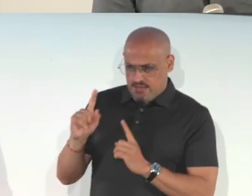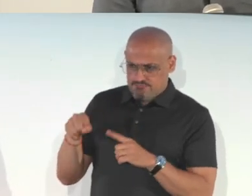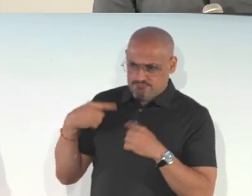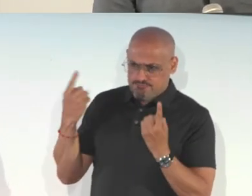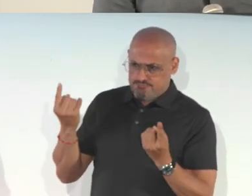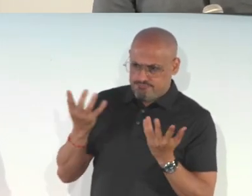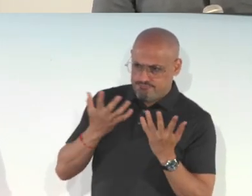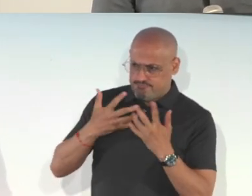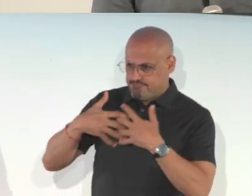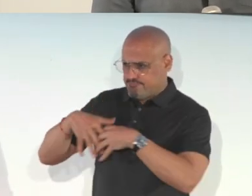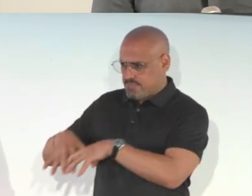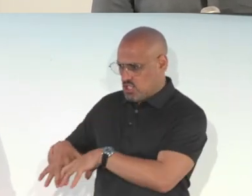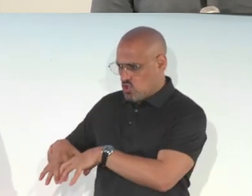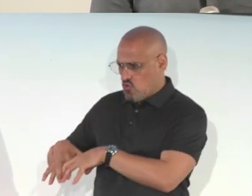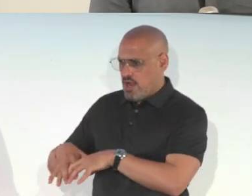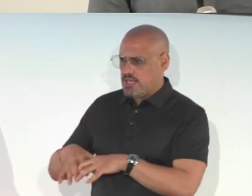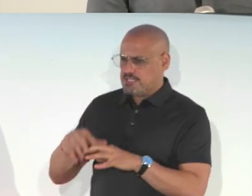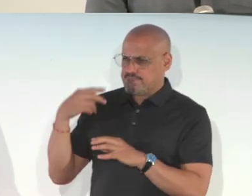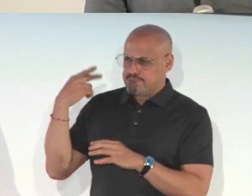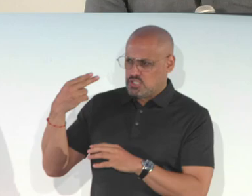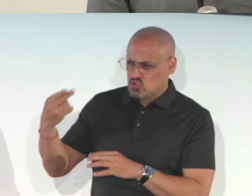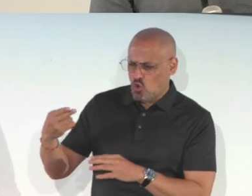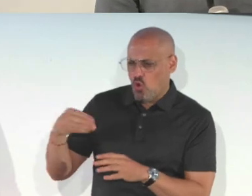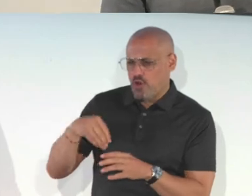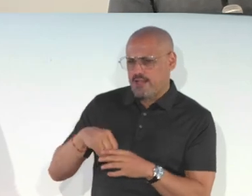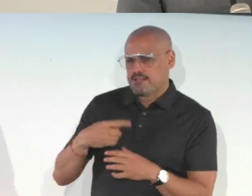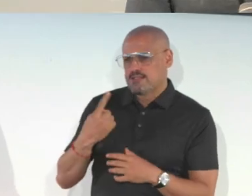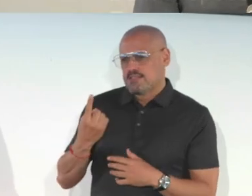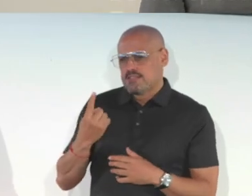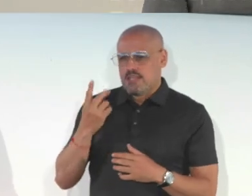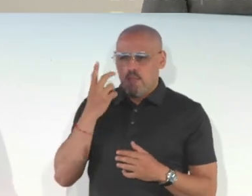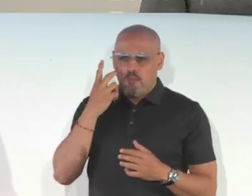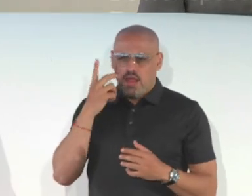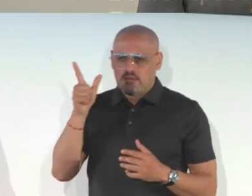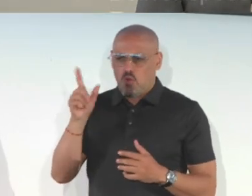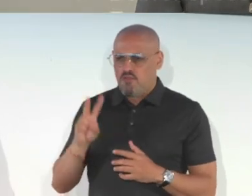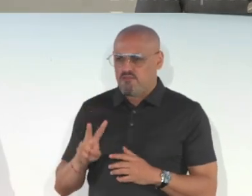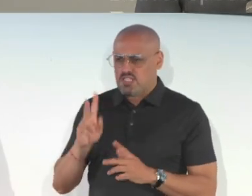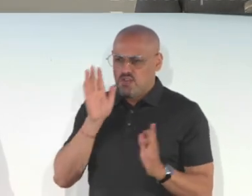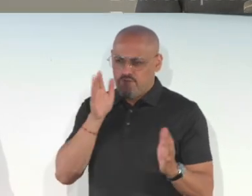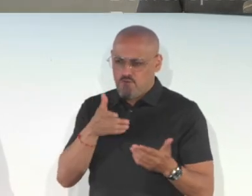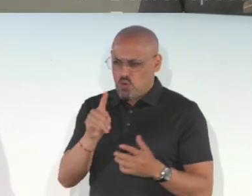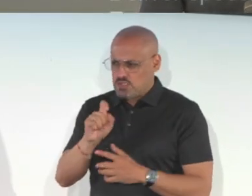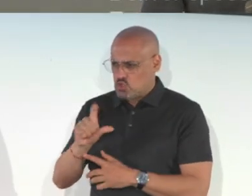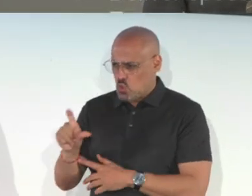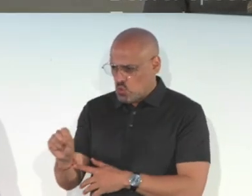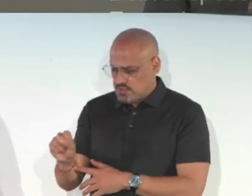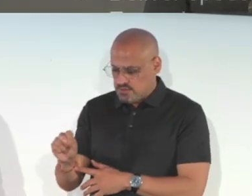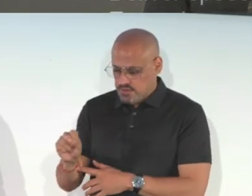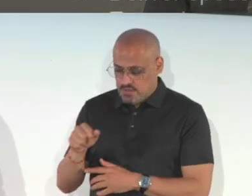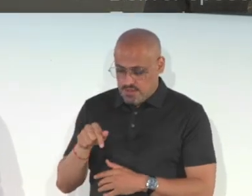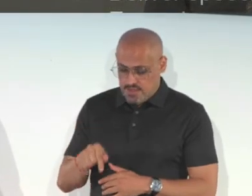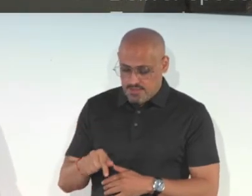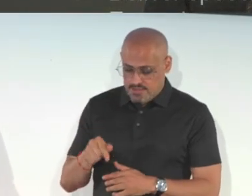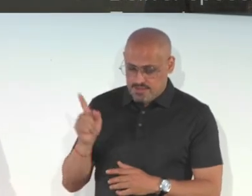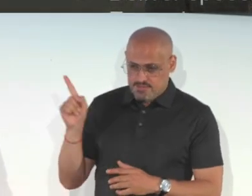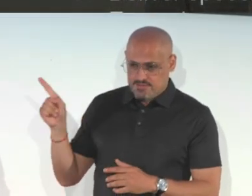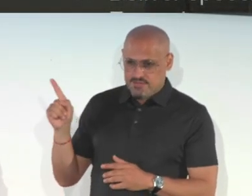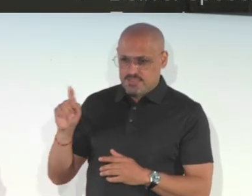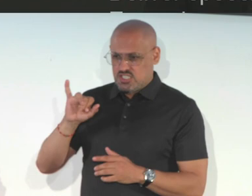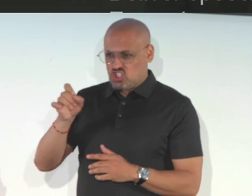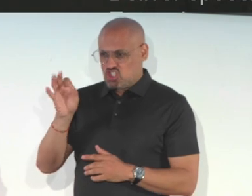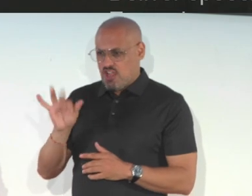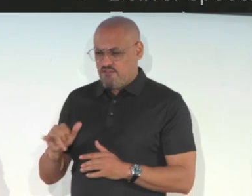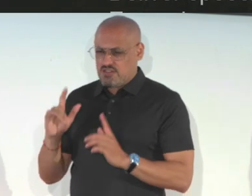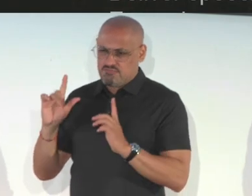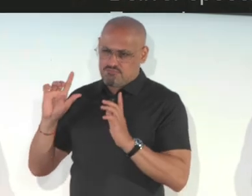integrated historically into some blindness and low vision focused tools. This is a point that Jeffrey has been emphasizing